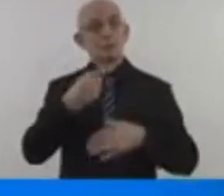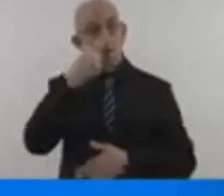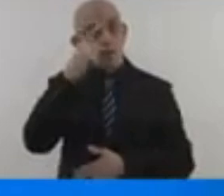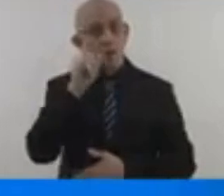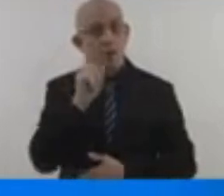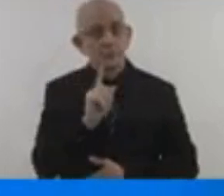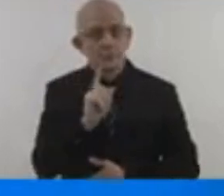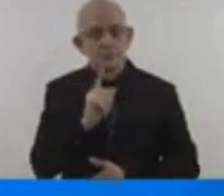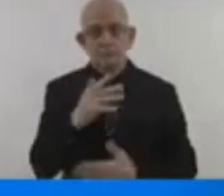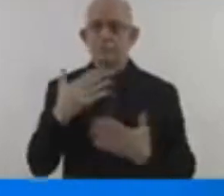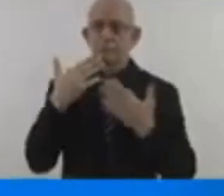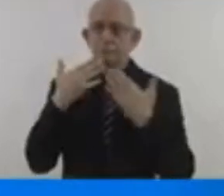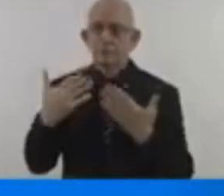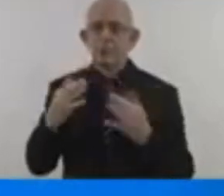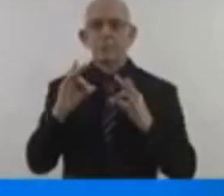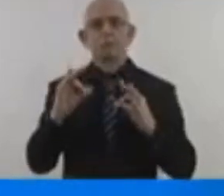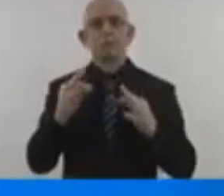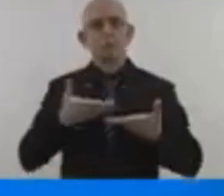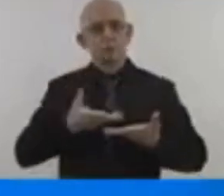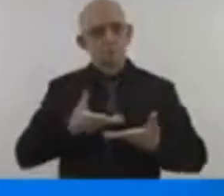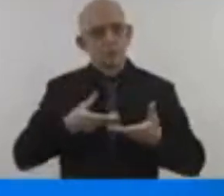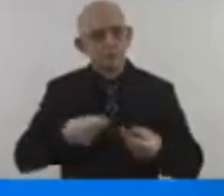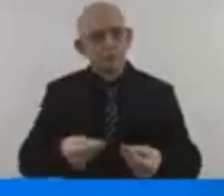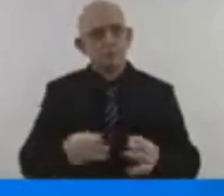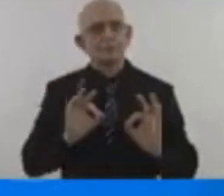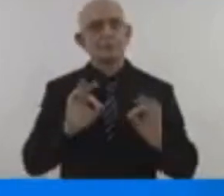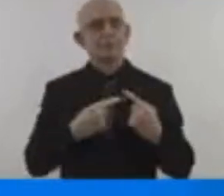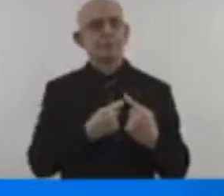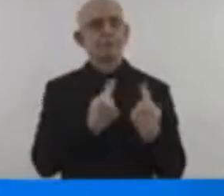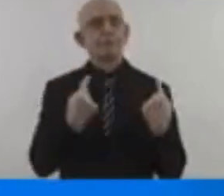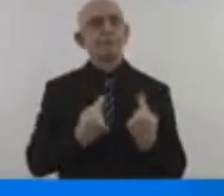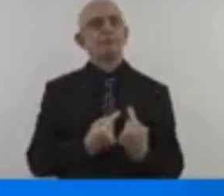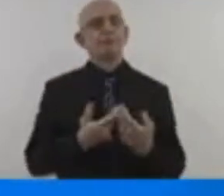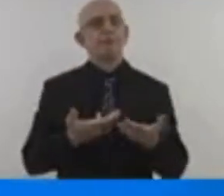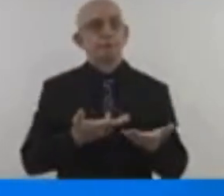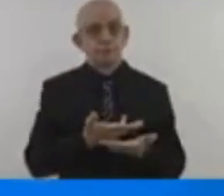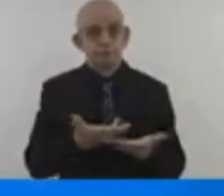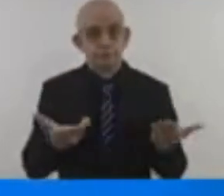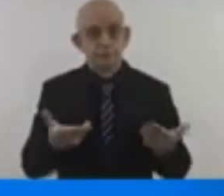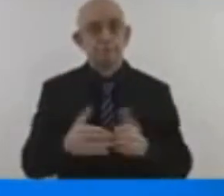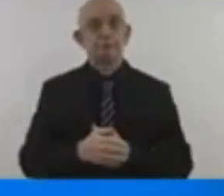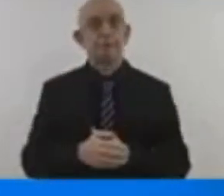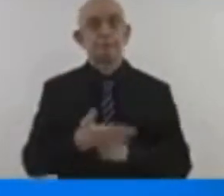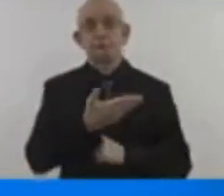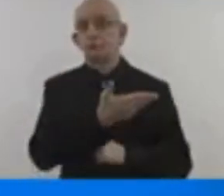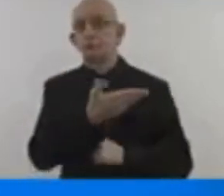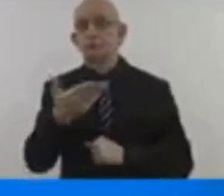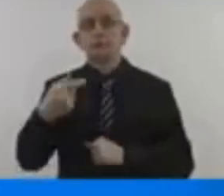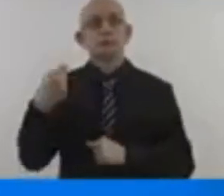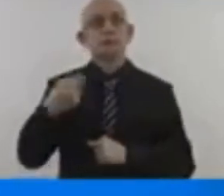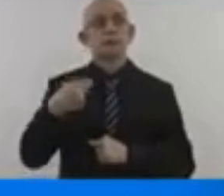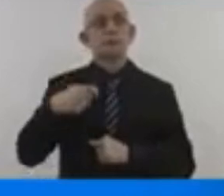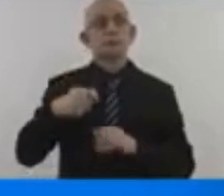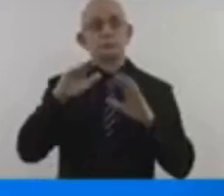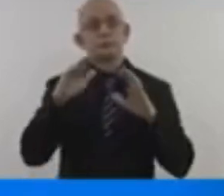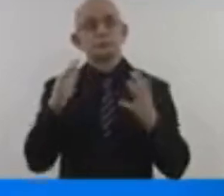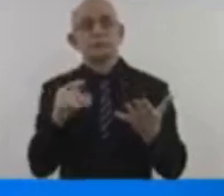full cooperation in your efforts to achieve the successful COP we all need.